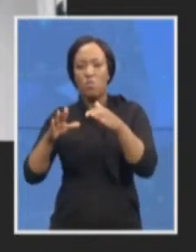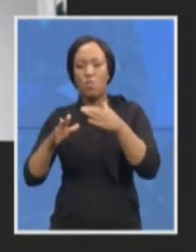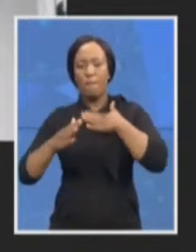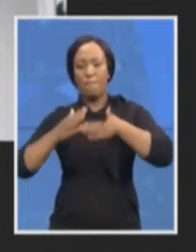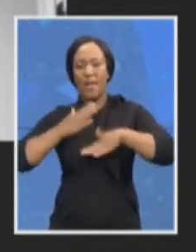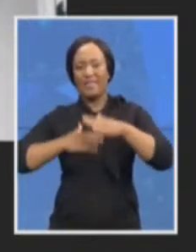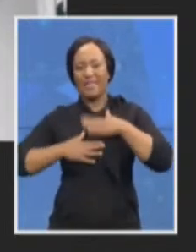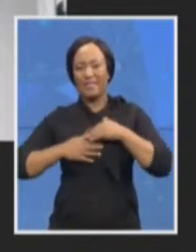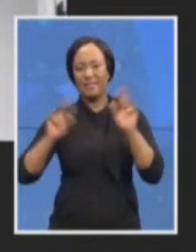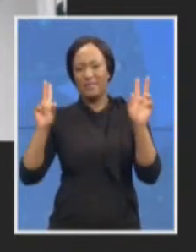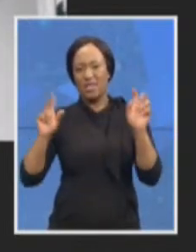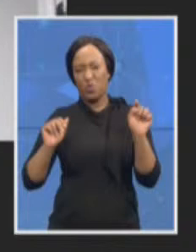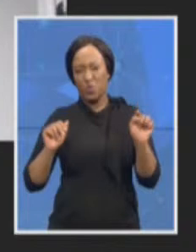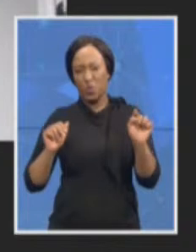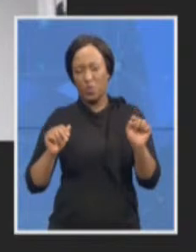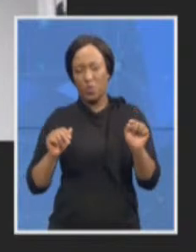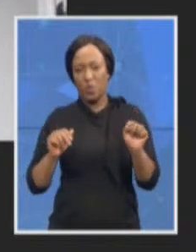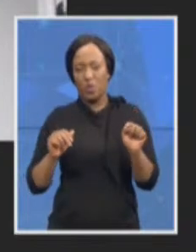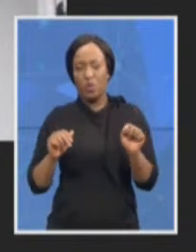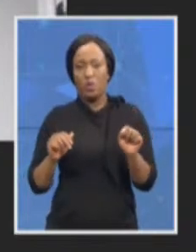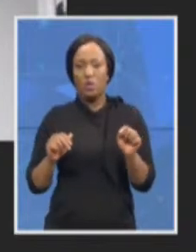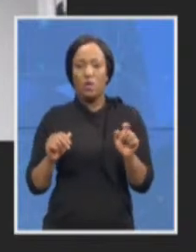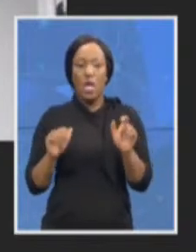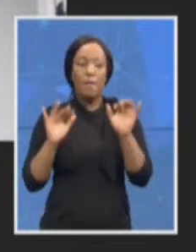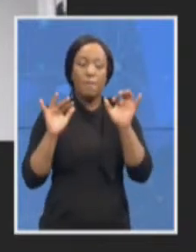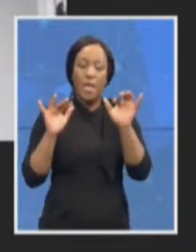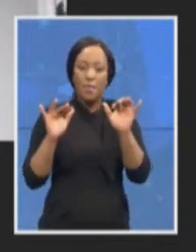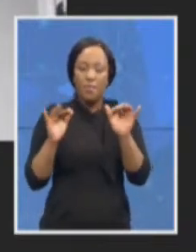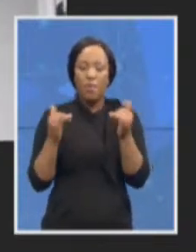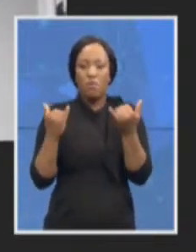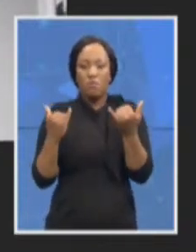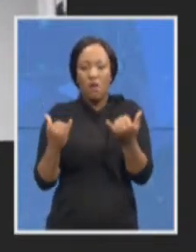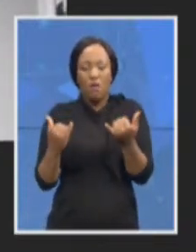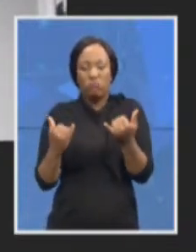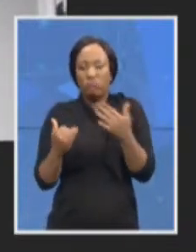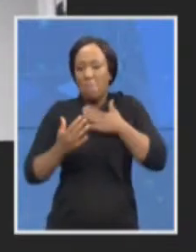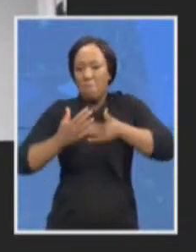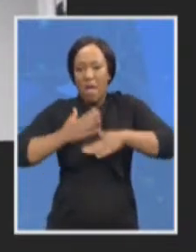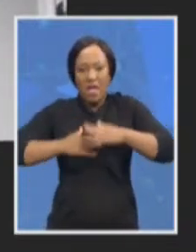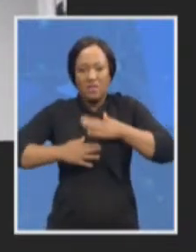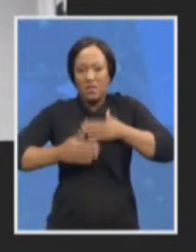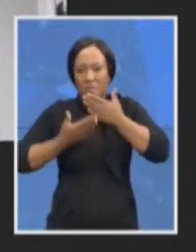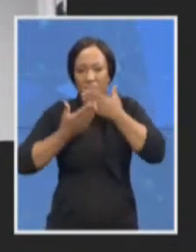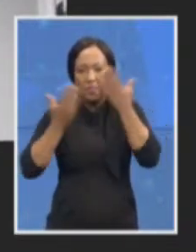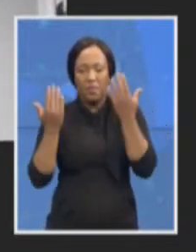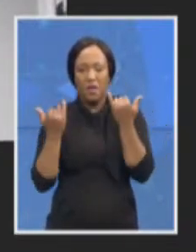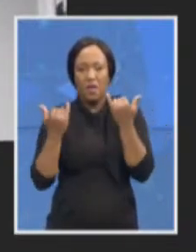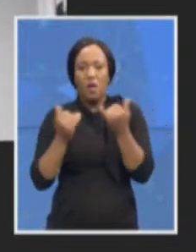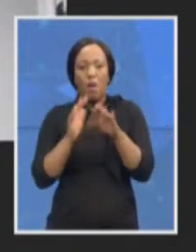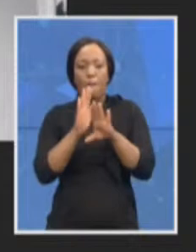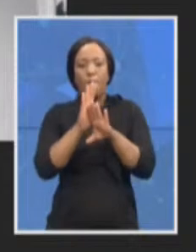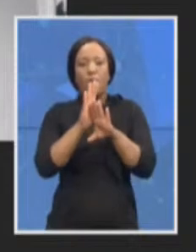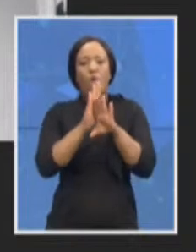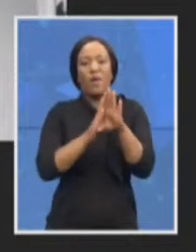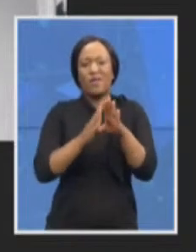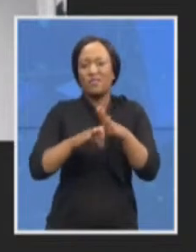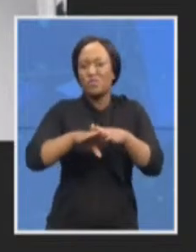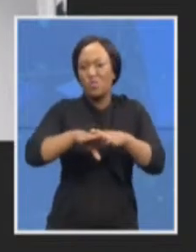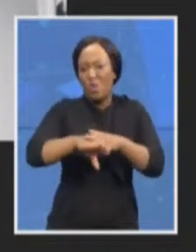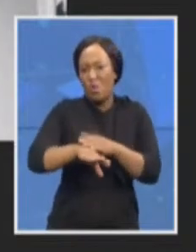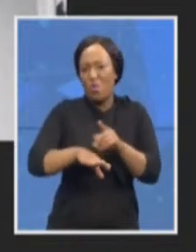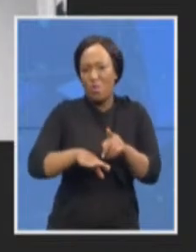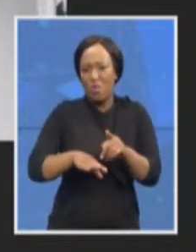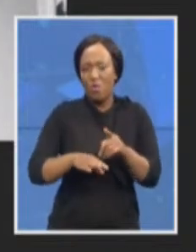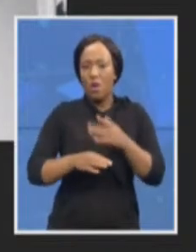that people are becoming impatient with the apparent lack of progress how much patience is enough and do you think